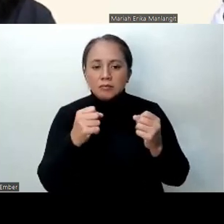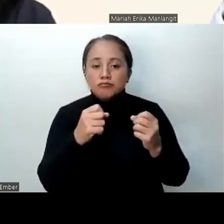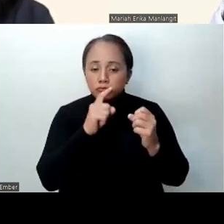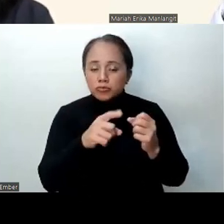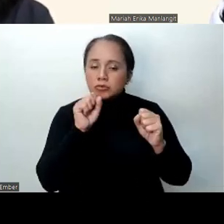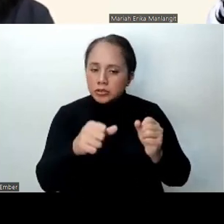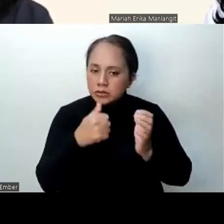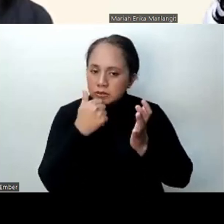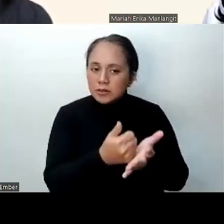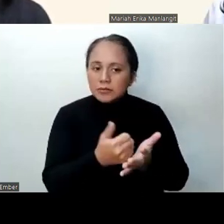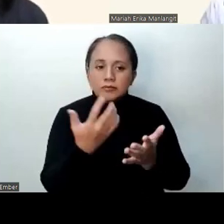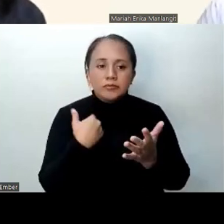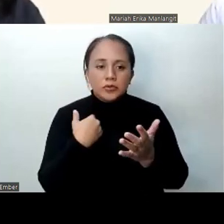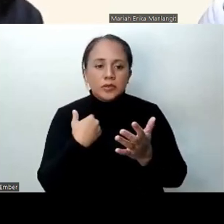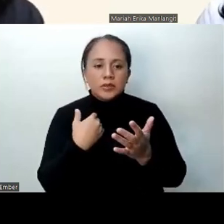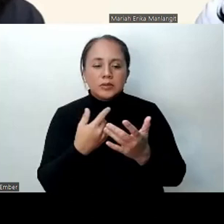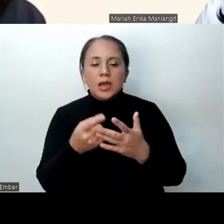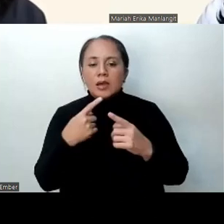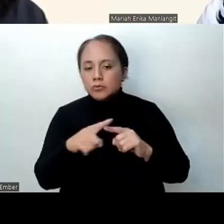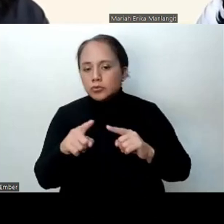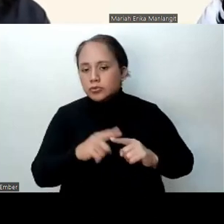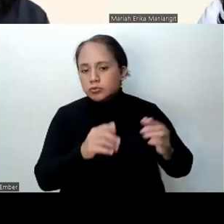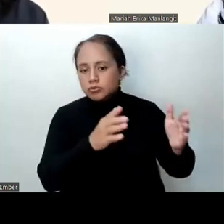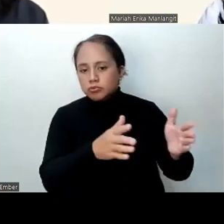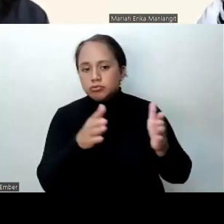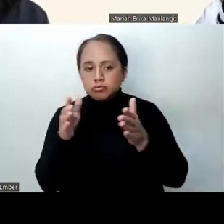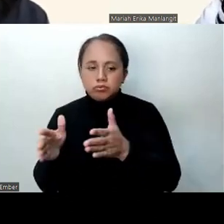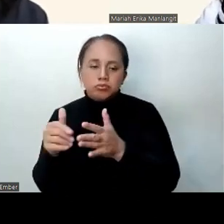since there will be different modalities already.